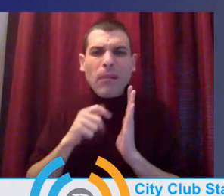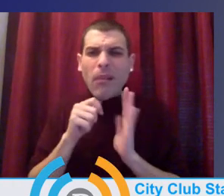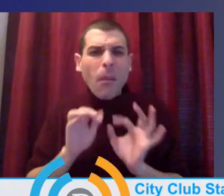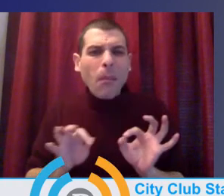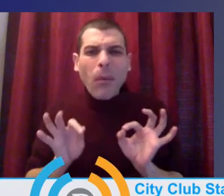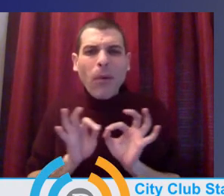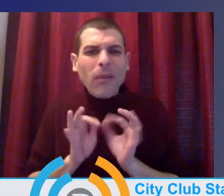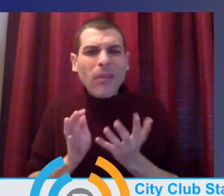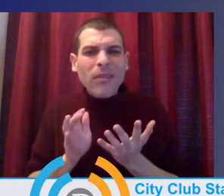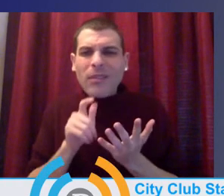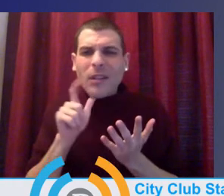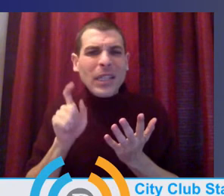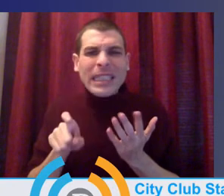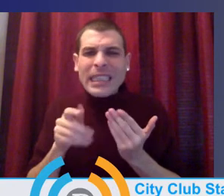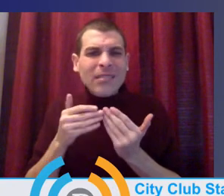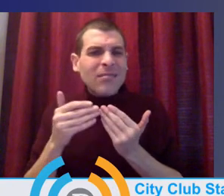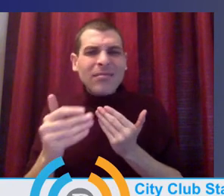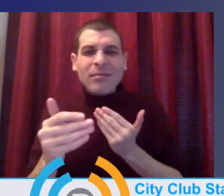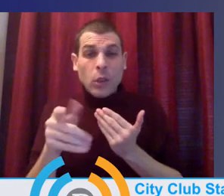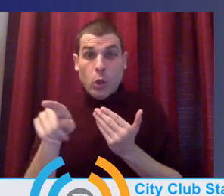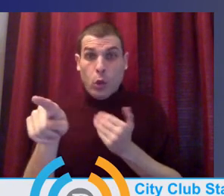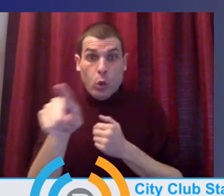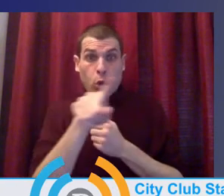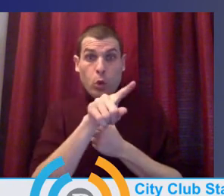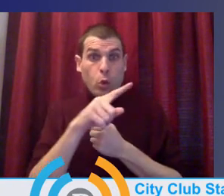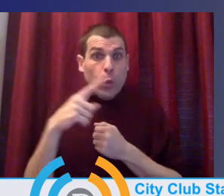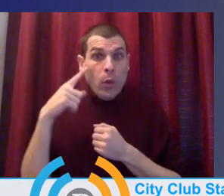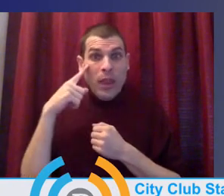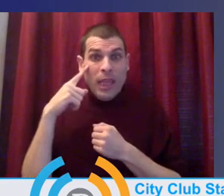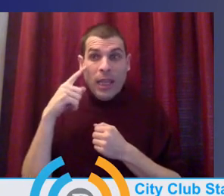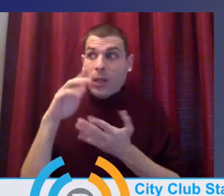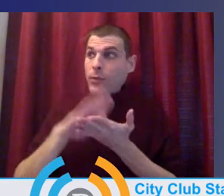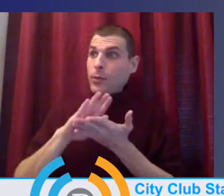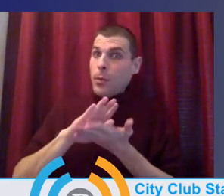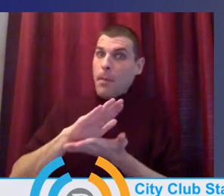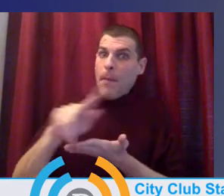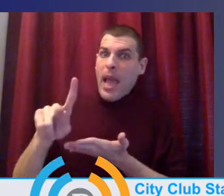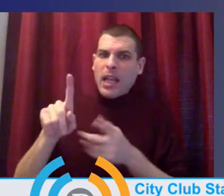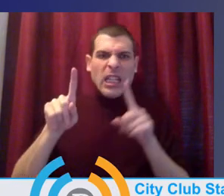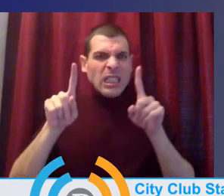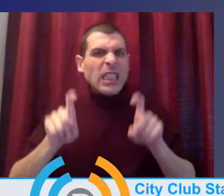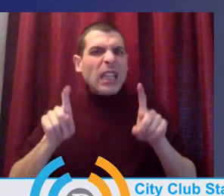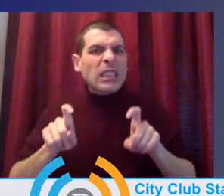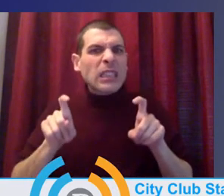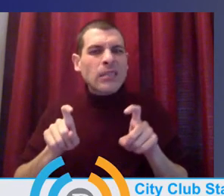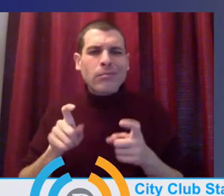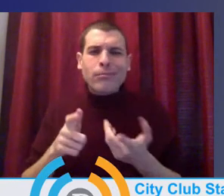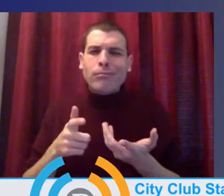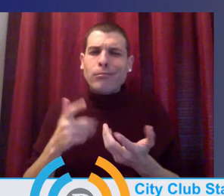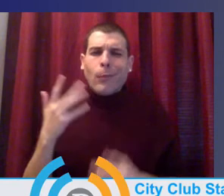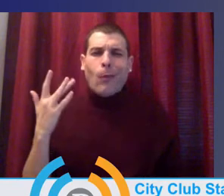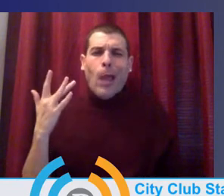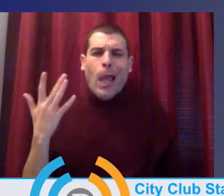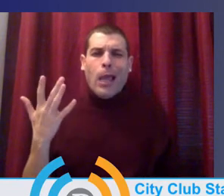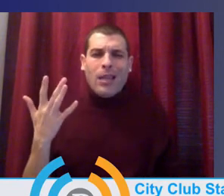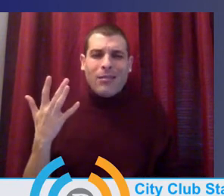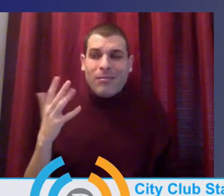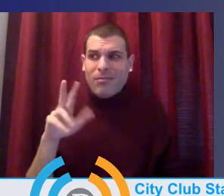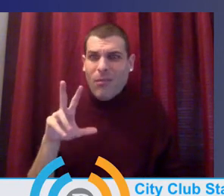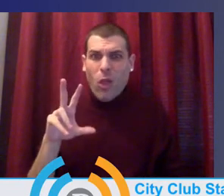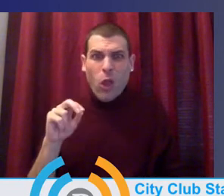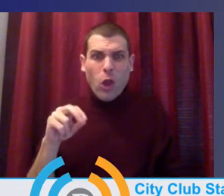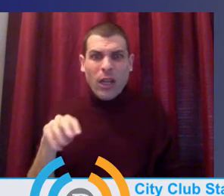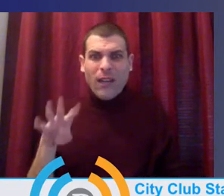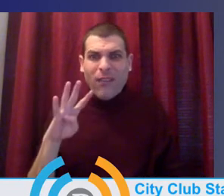this listening to this today would accept the fact that someone would come to their office or their job and assess them for 30, 45 minutes a day,